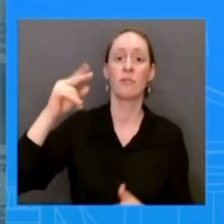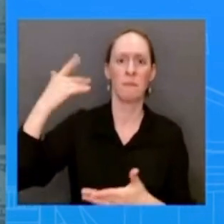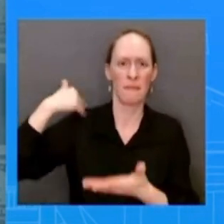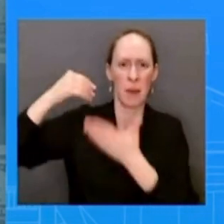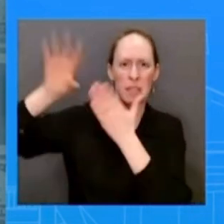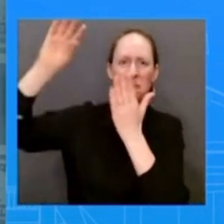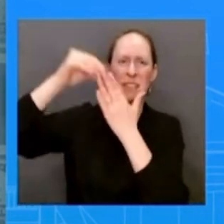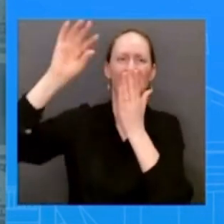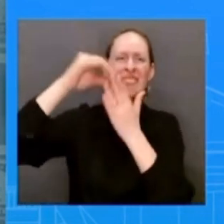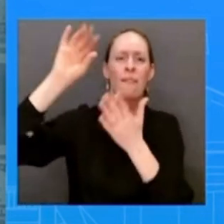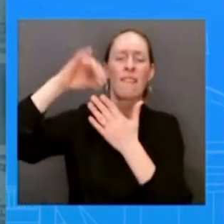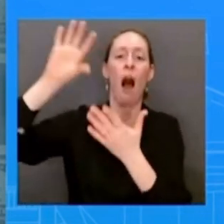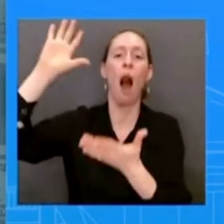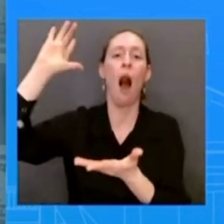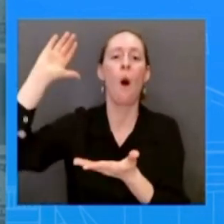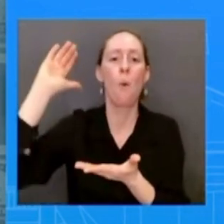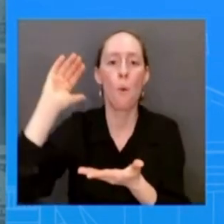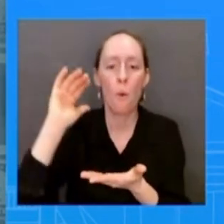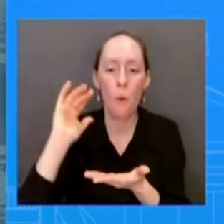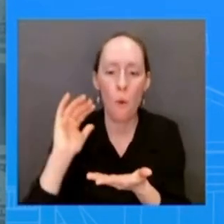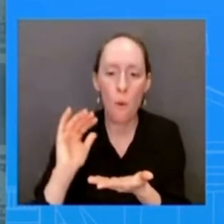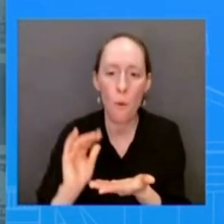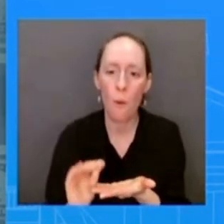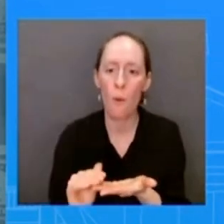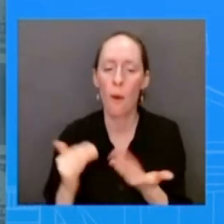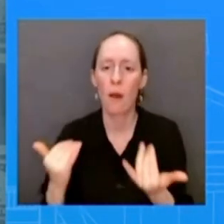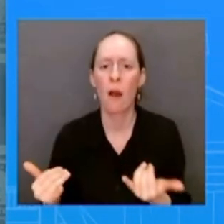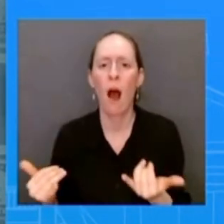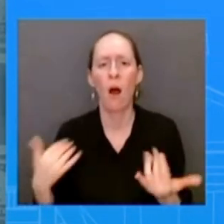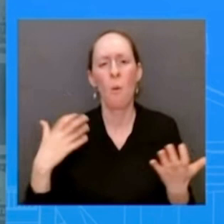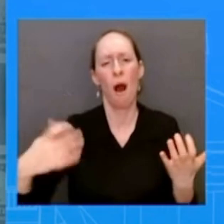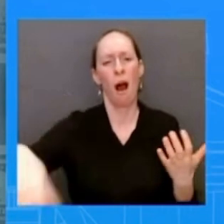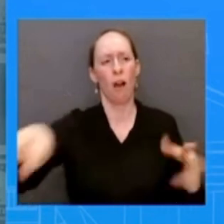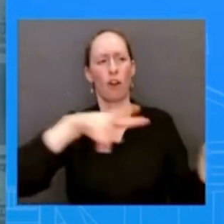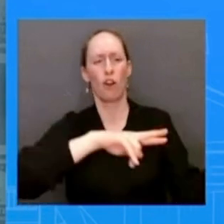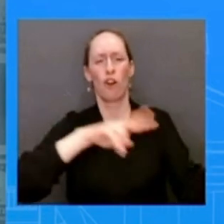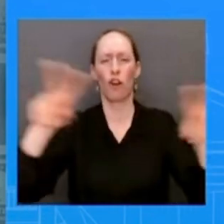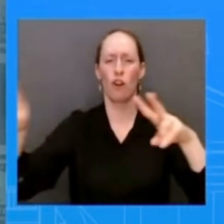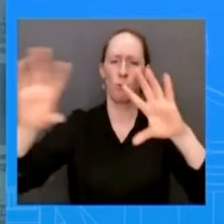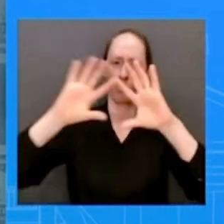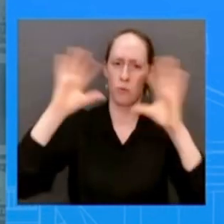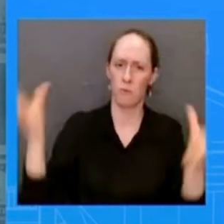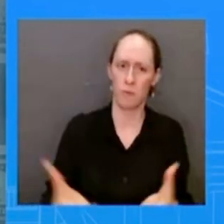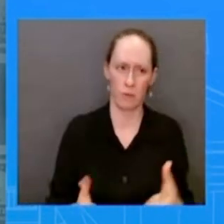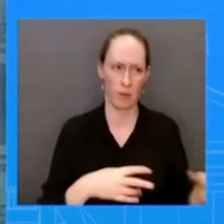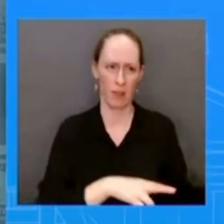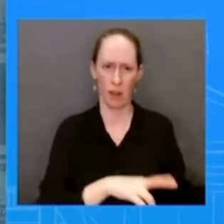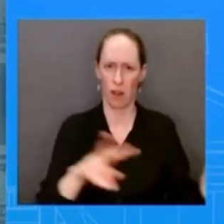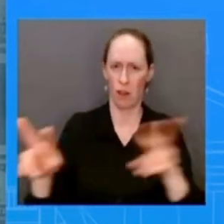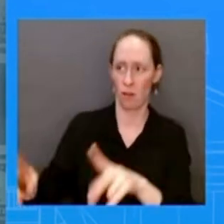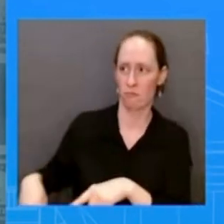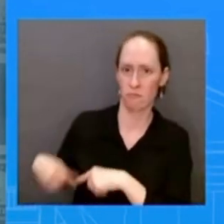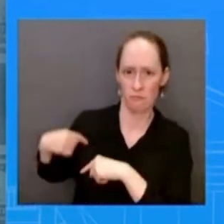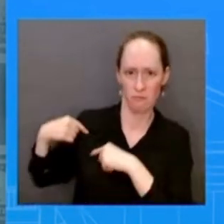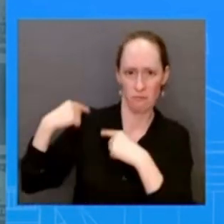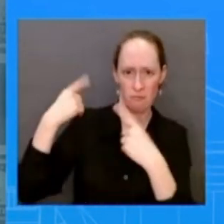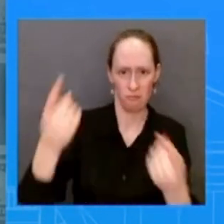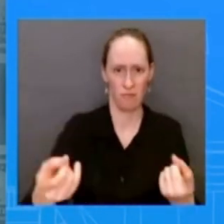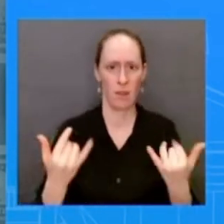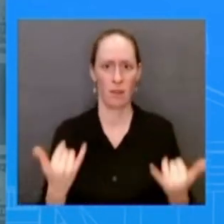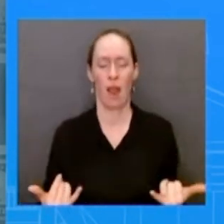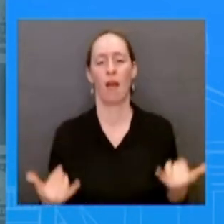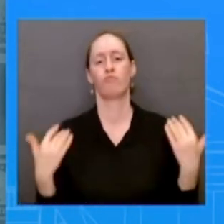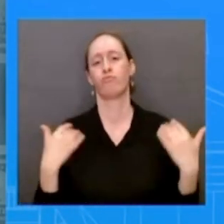uh more globally and where you look where we were a year ago we have seen uh inflation moderate and so uh and this is